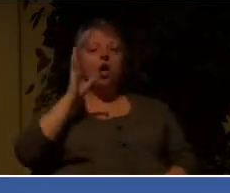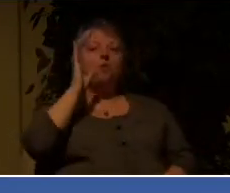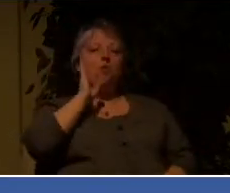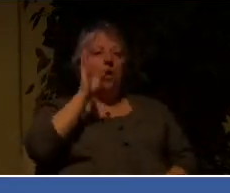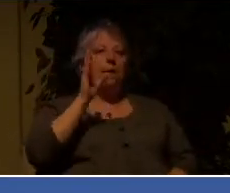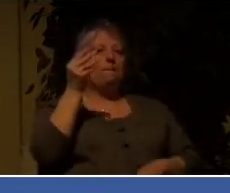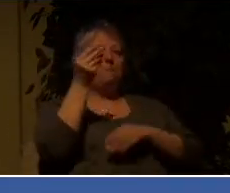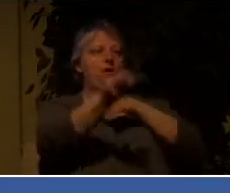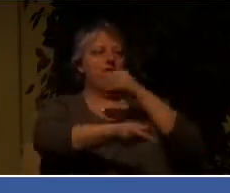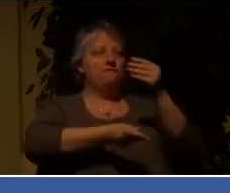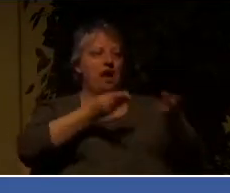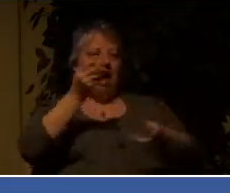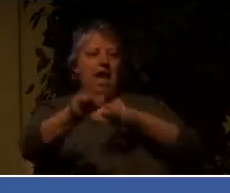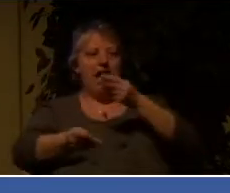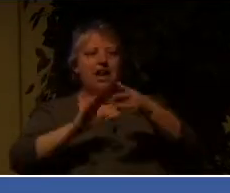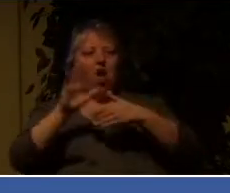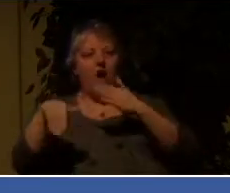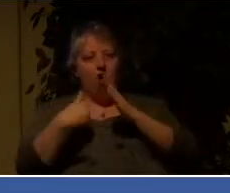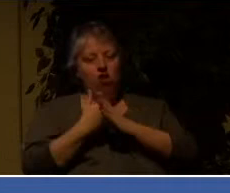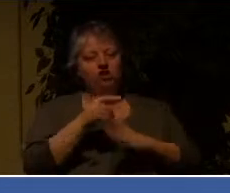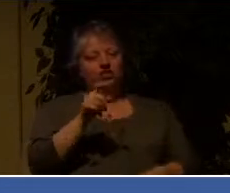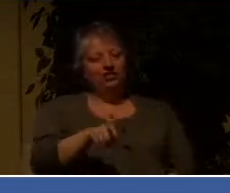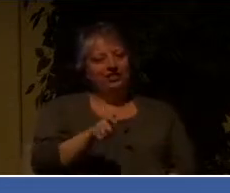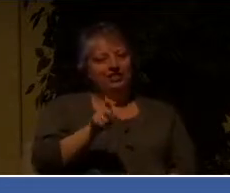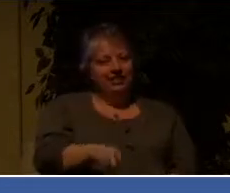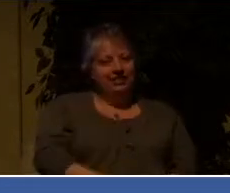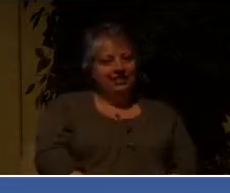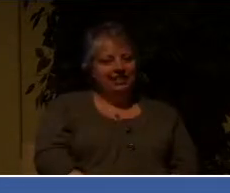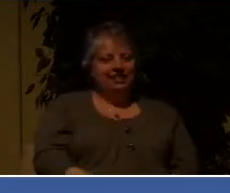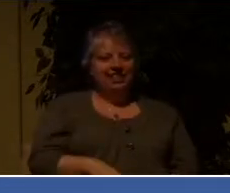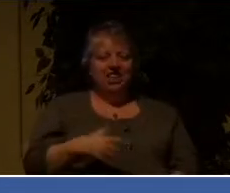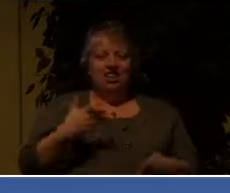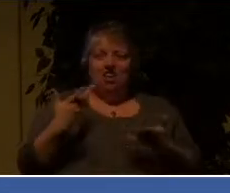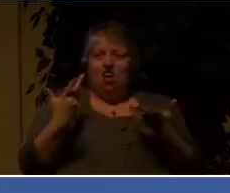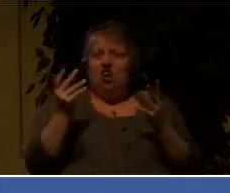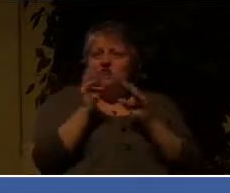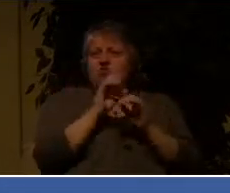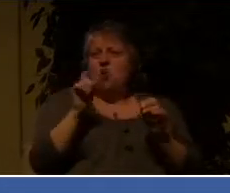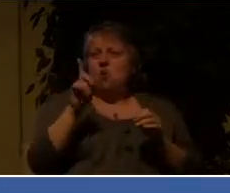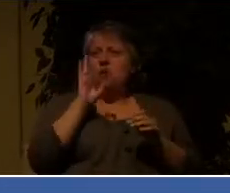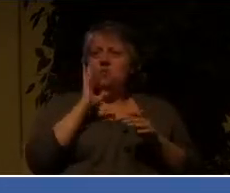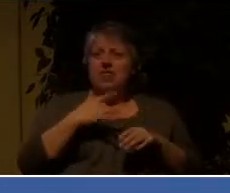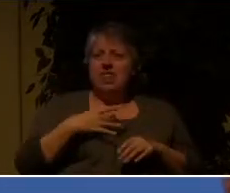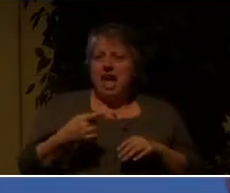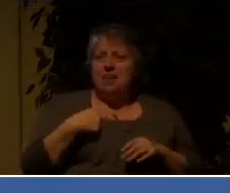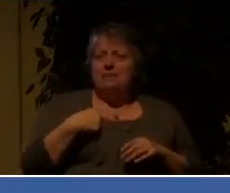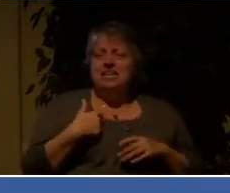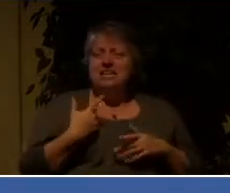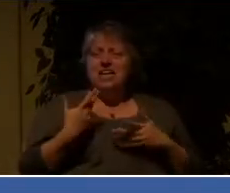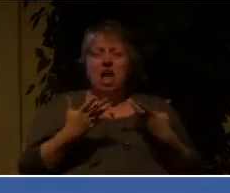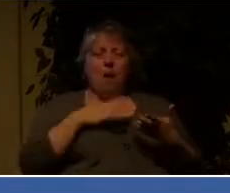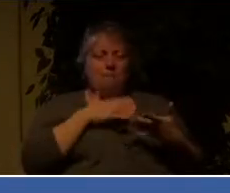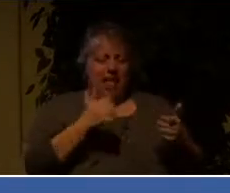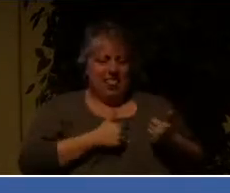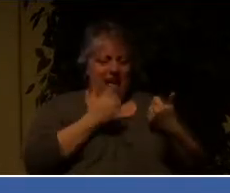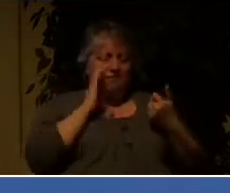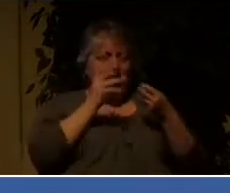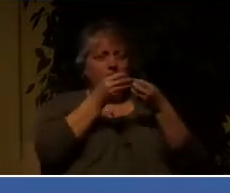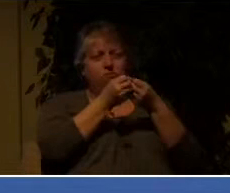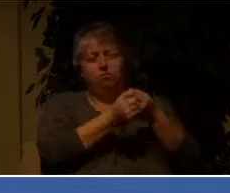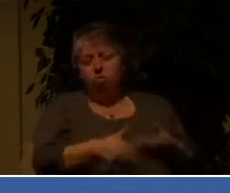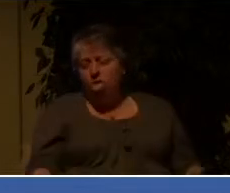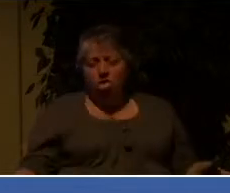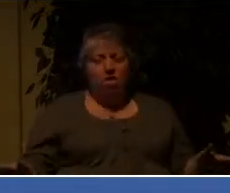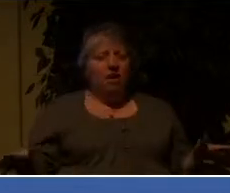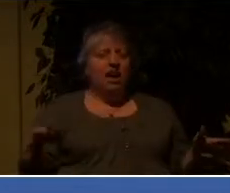insufficiency, the fear that nobody will like me, the fear that my whole life is going to fall apart. If I really